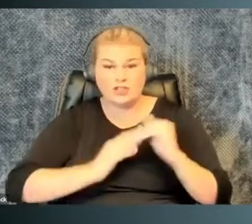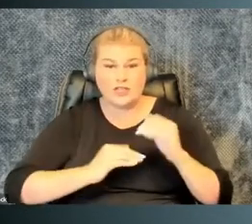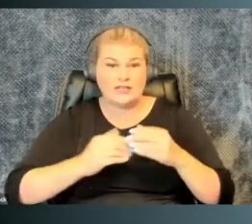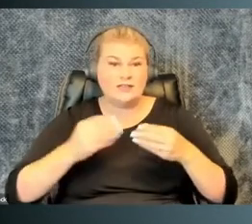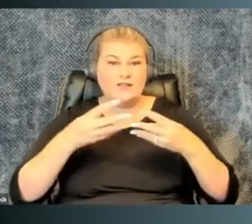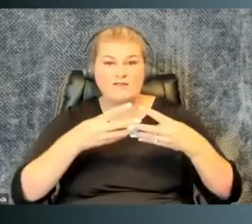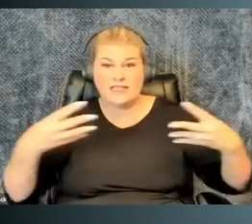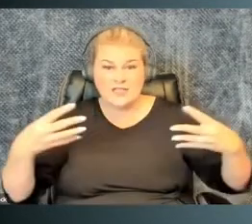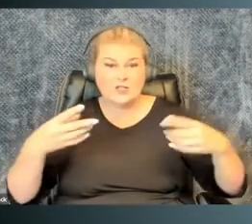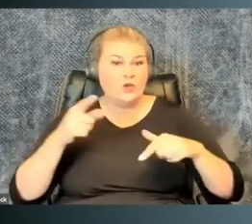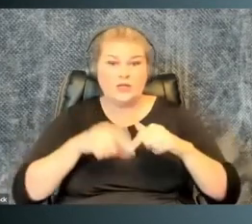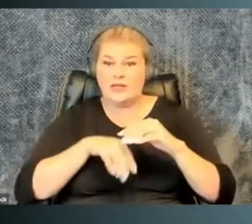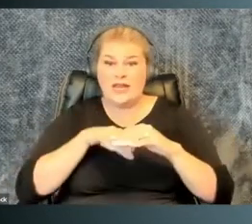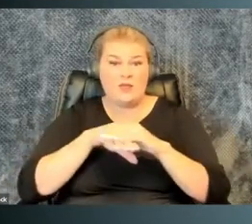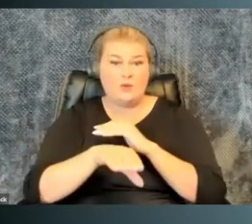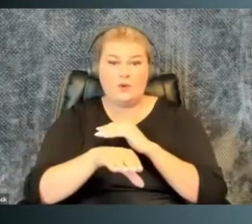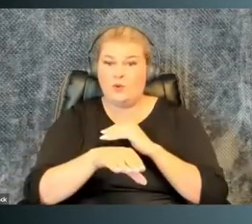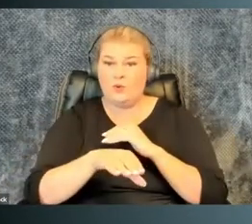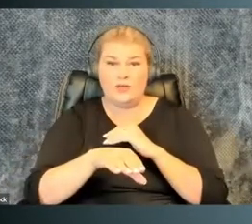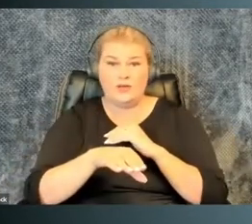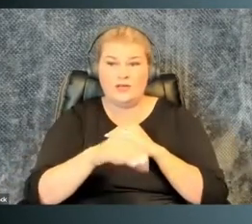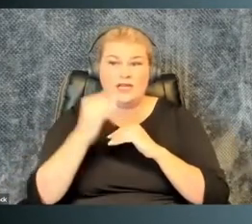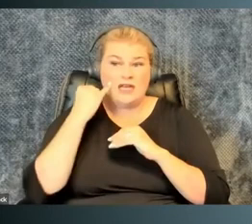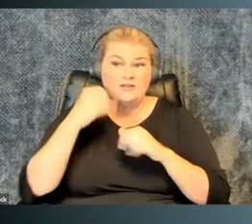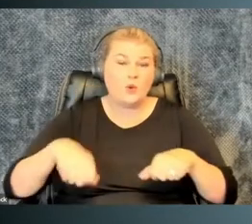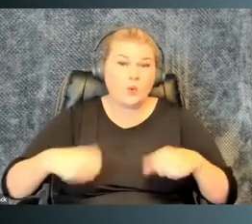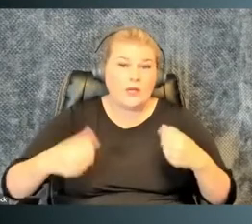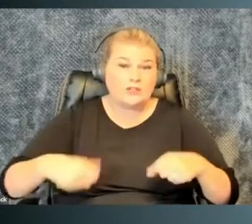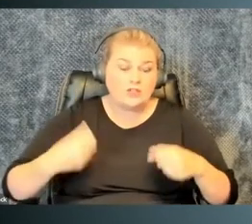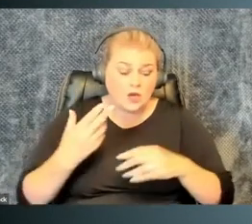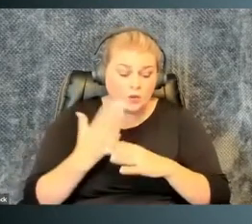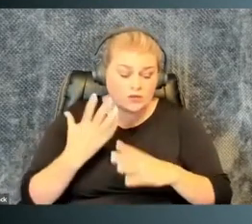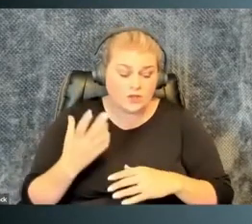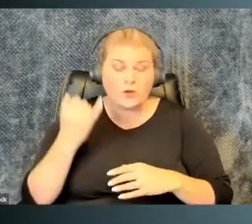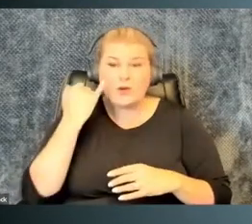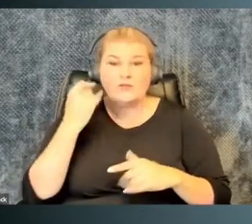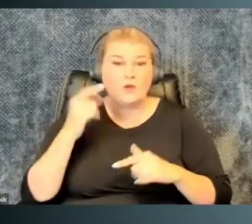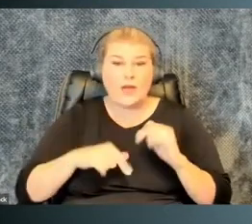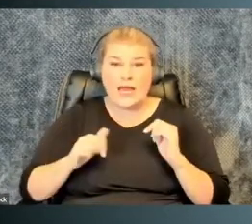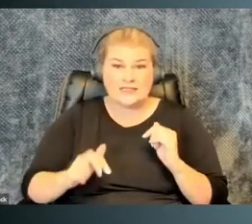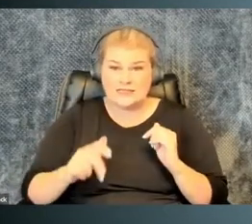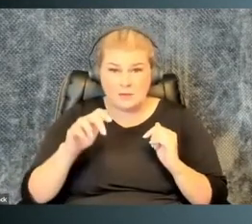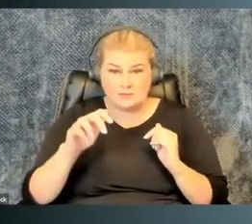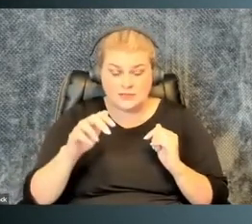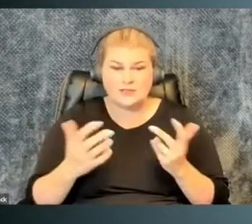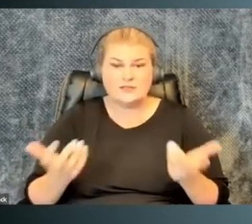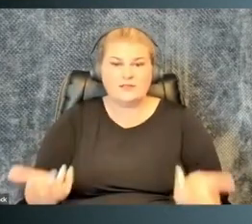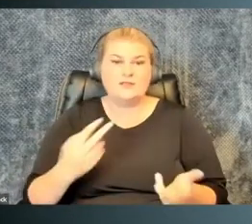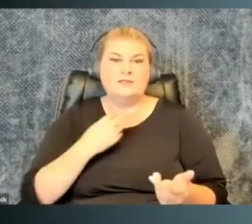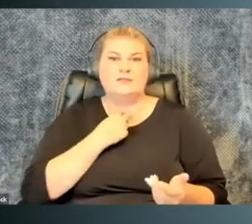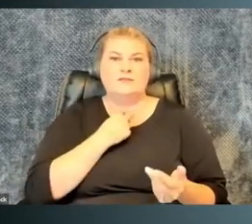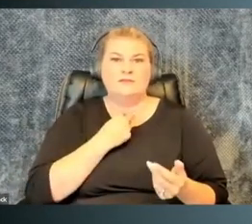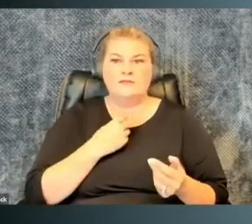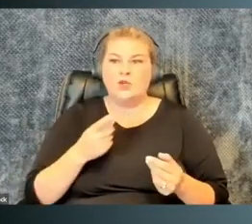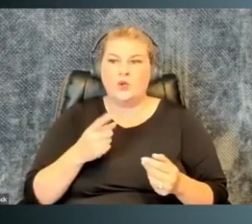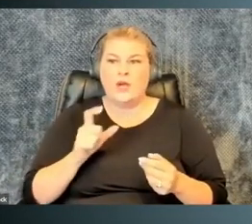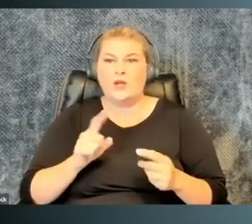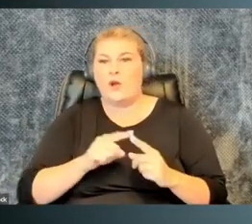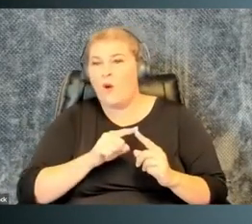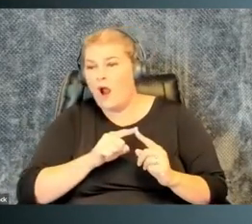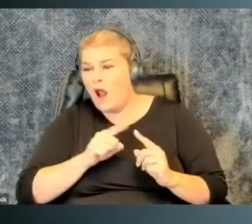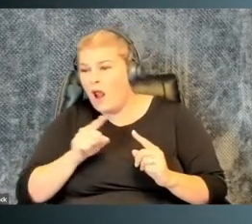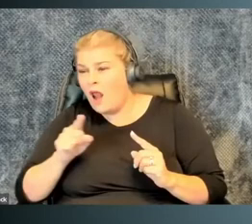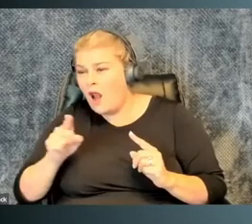period of time by construction fences. No way to get through. If you're a wheelchair user, or if you can't do steps,